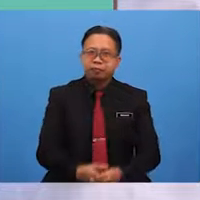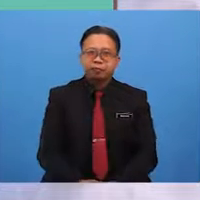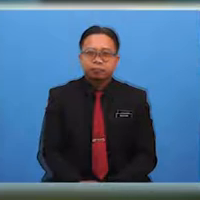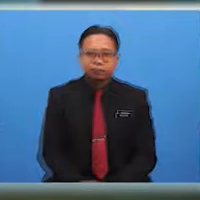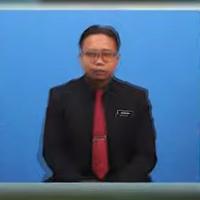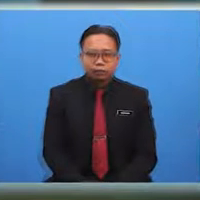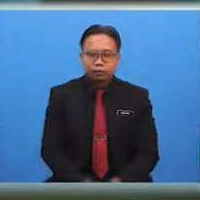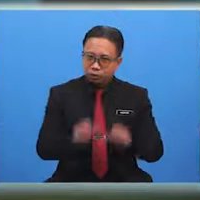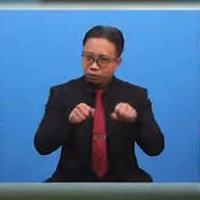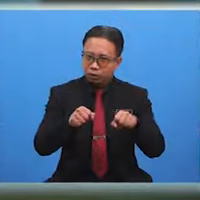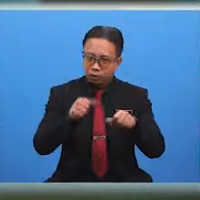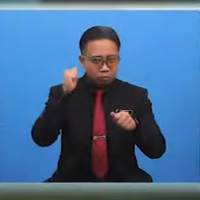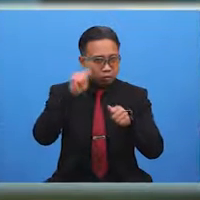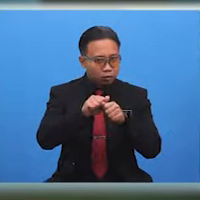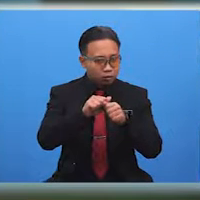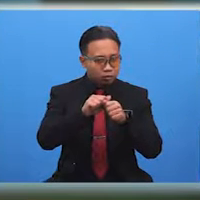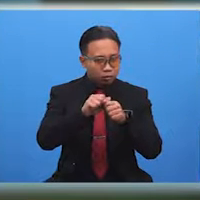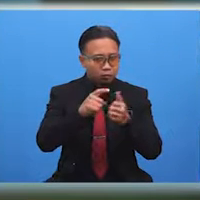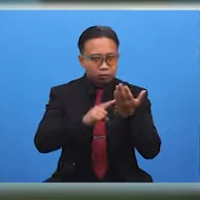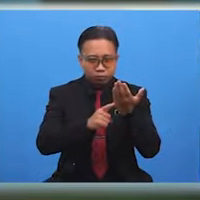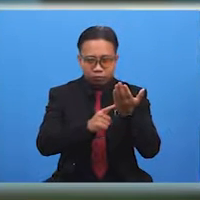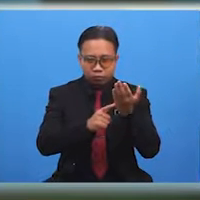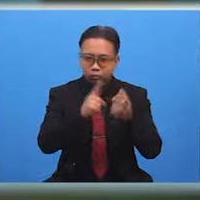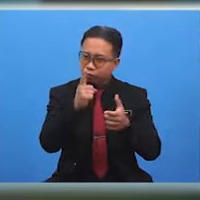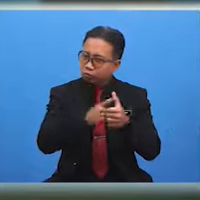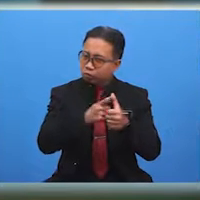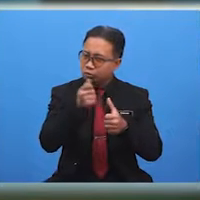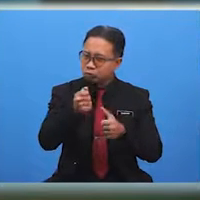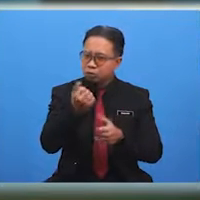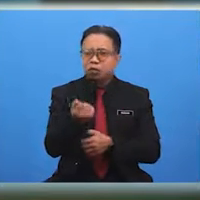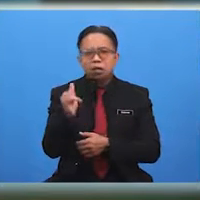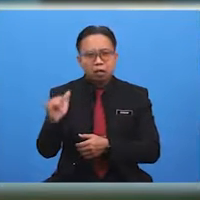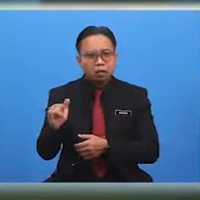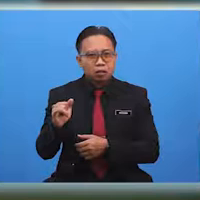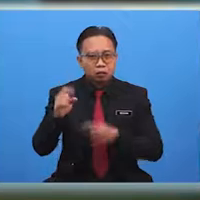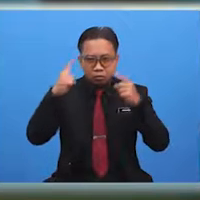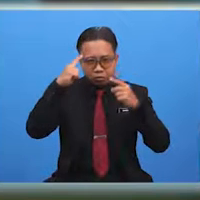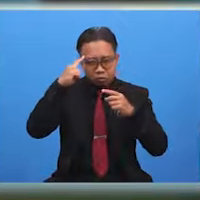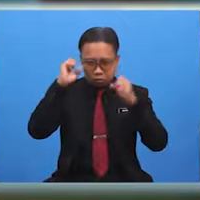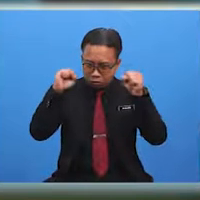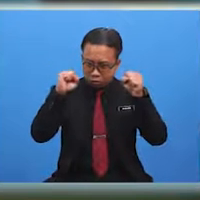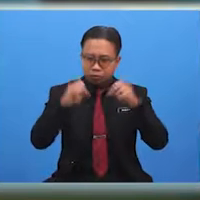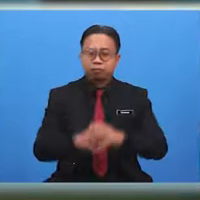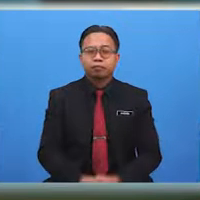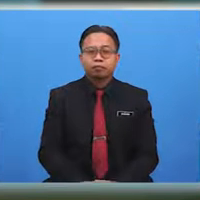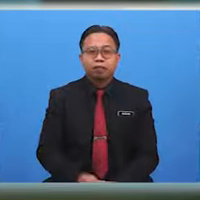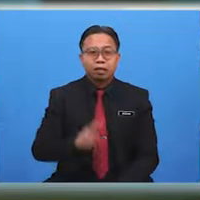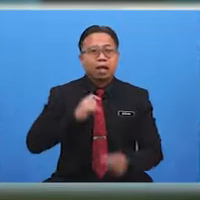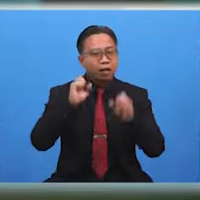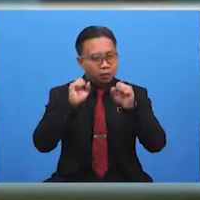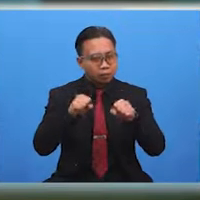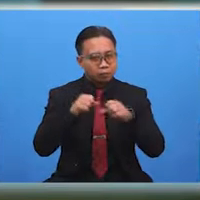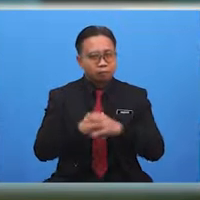Can you recall the first time you heard any of these superstitions? Well, I can.